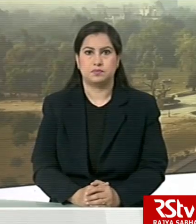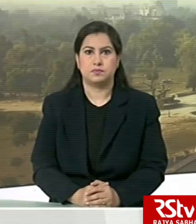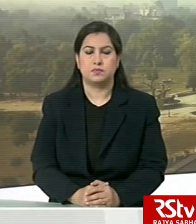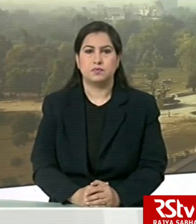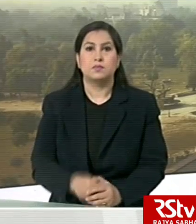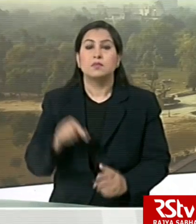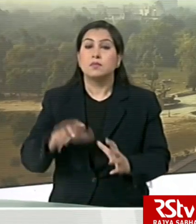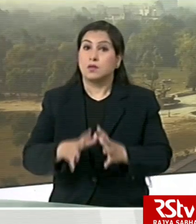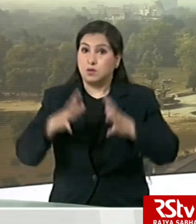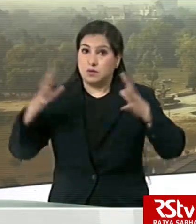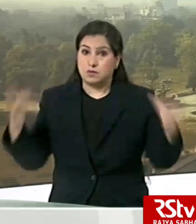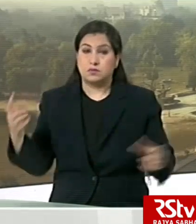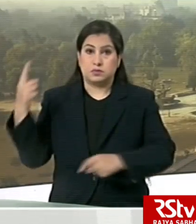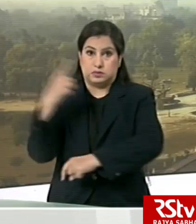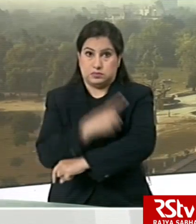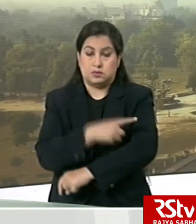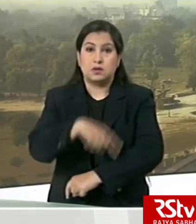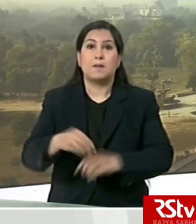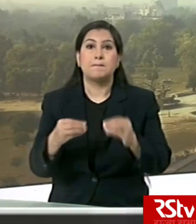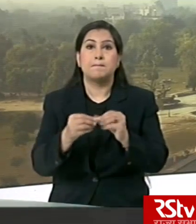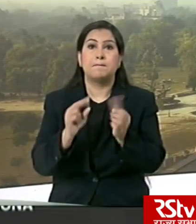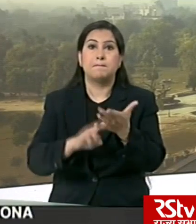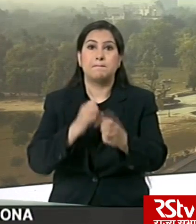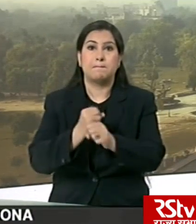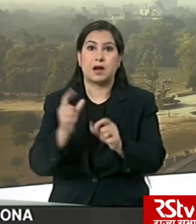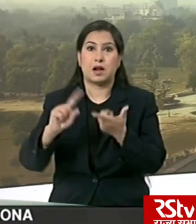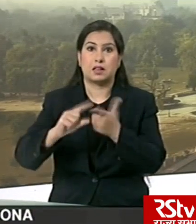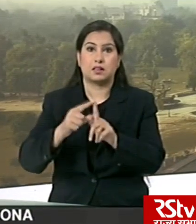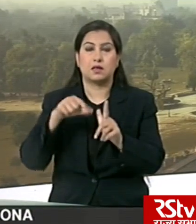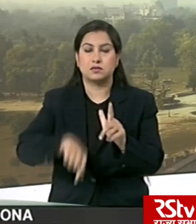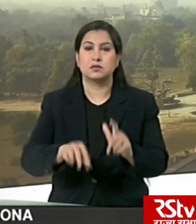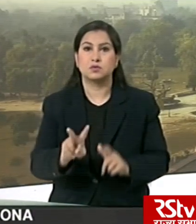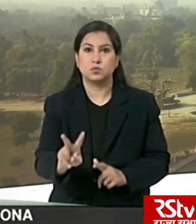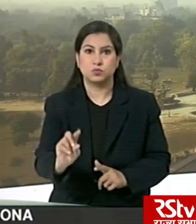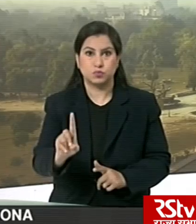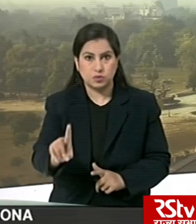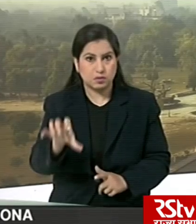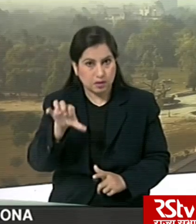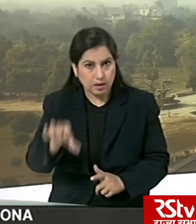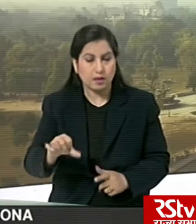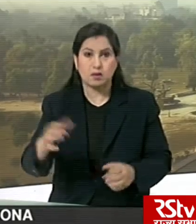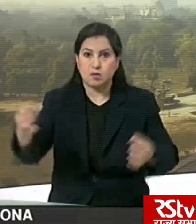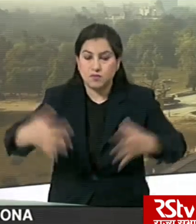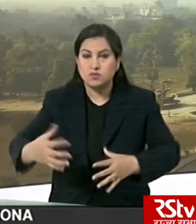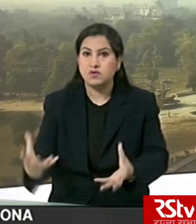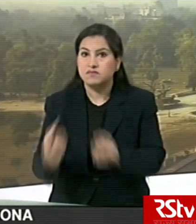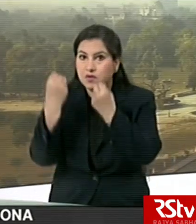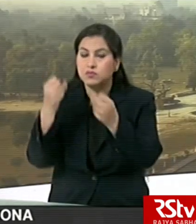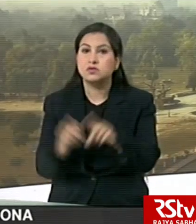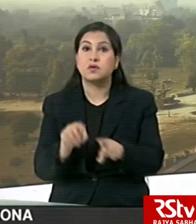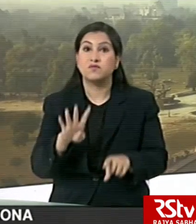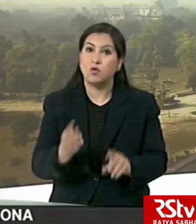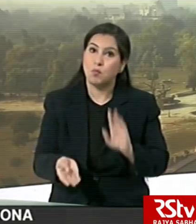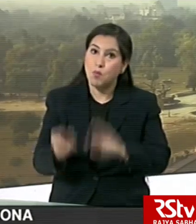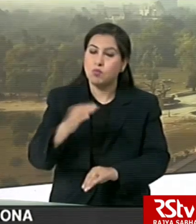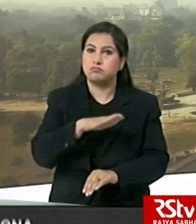In the largest single-day increase, Bangladesh has reported 219 fresh cases of coronavirus and four more deaths, including a